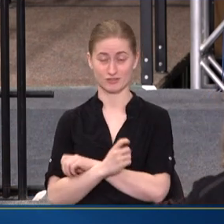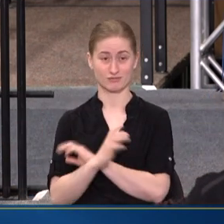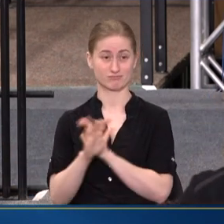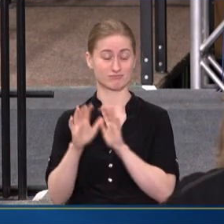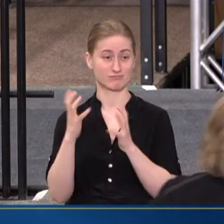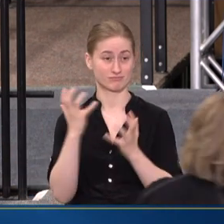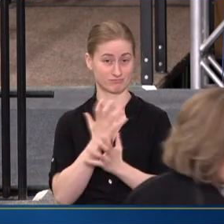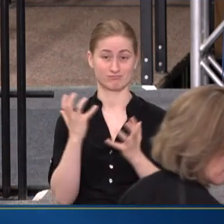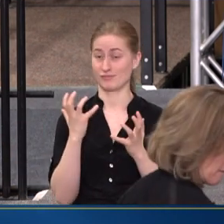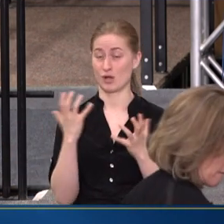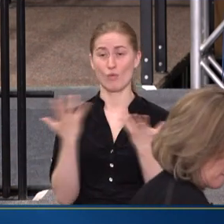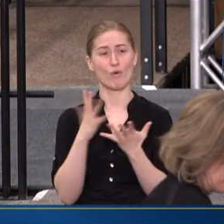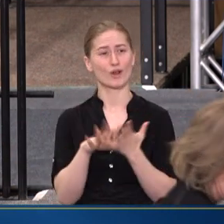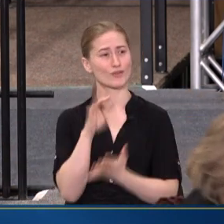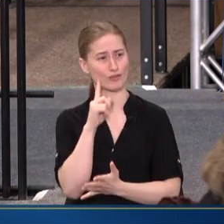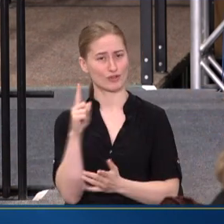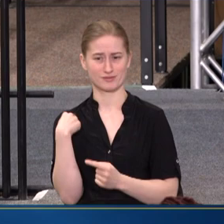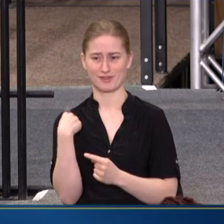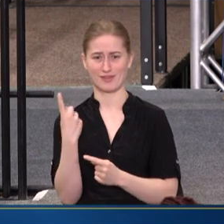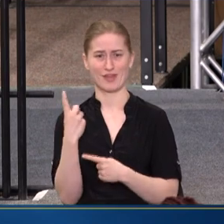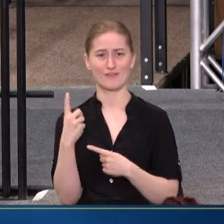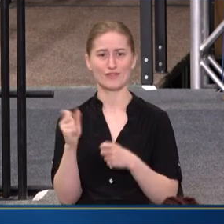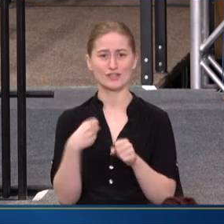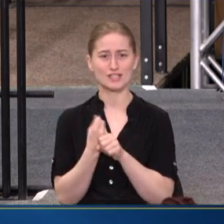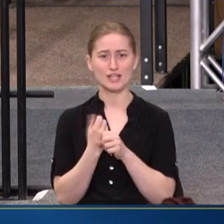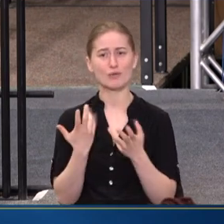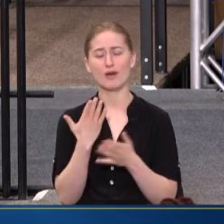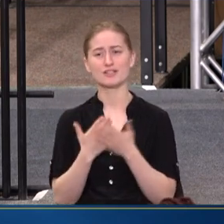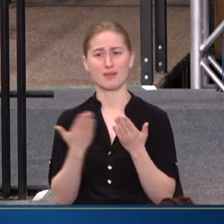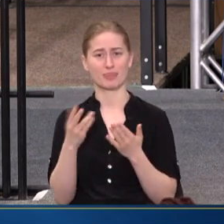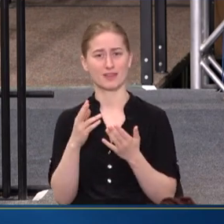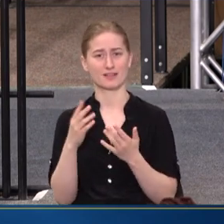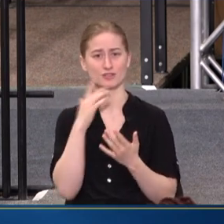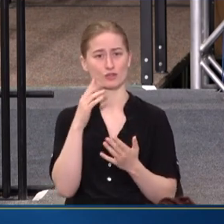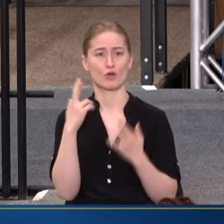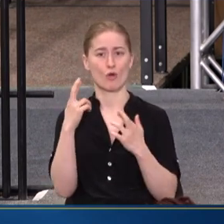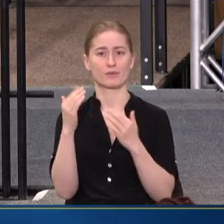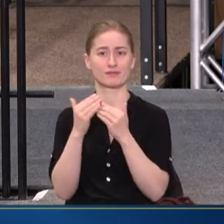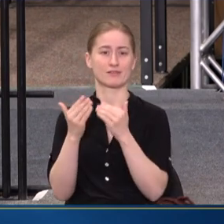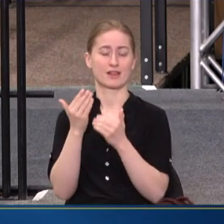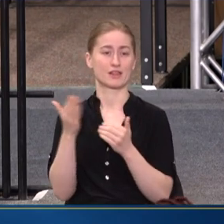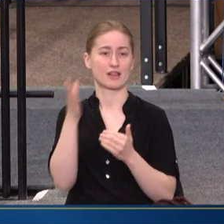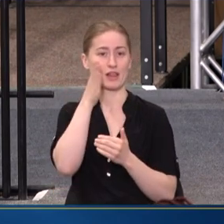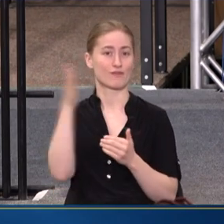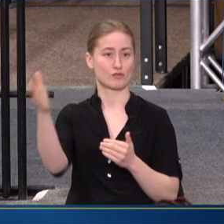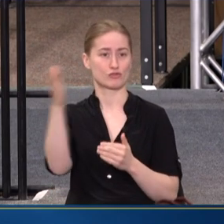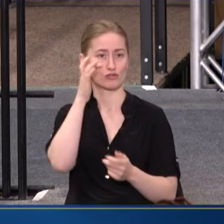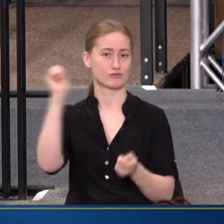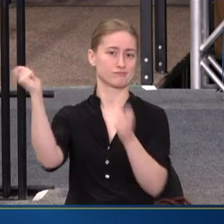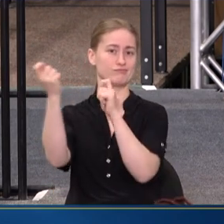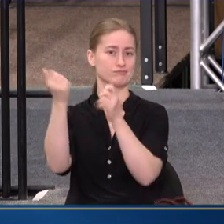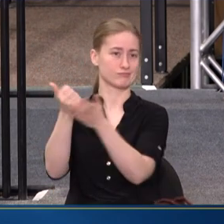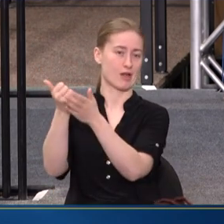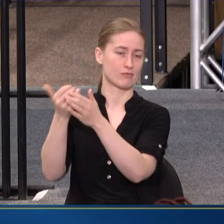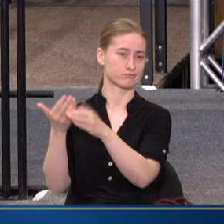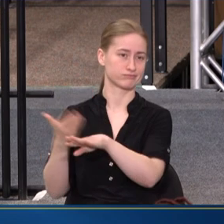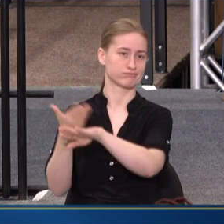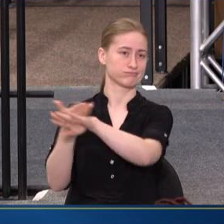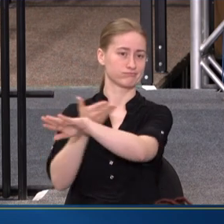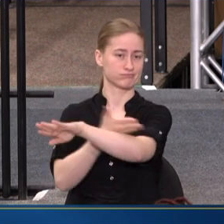FIRST YEAR AND WHAT ARE SOME OF THE THINGS YOU HOPE TO ACHIEVE IN YEAR TWO? THANK YOU. THANK YOU. FOR THAT QUESTION.